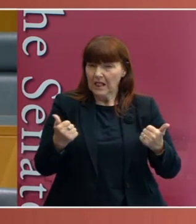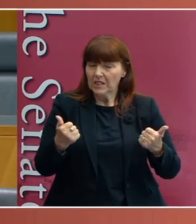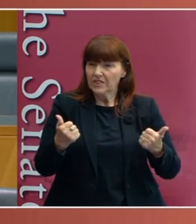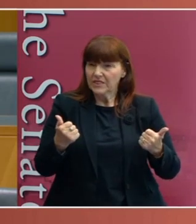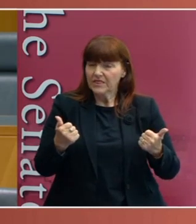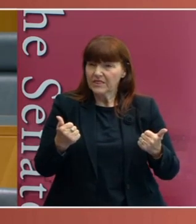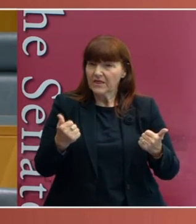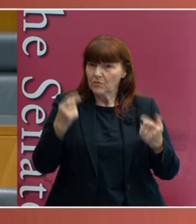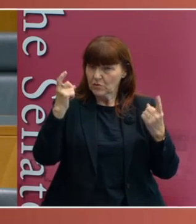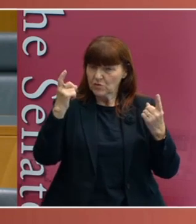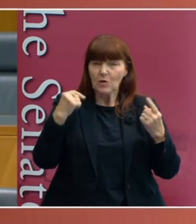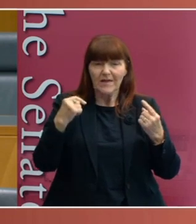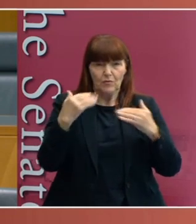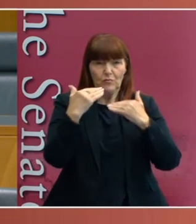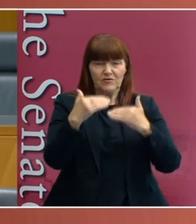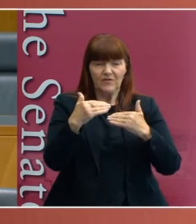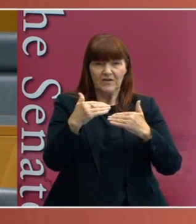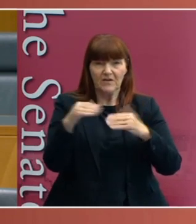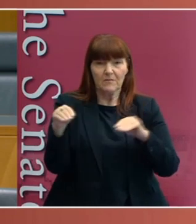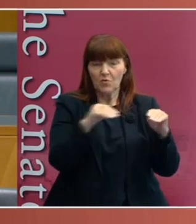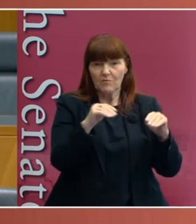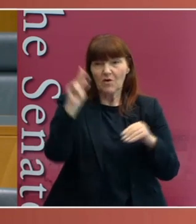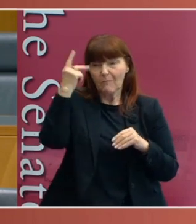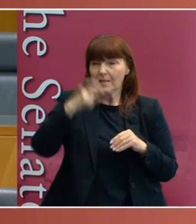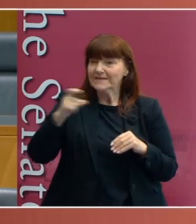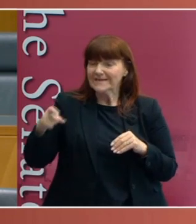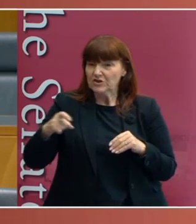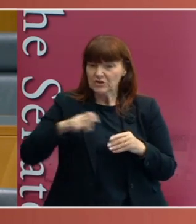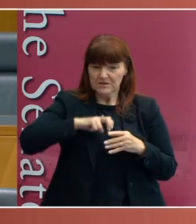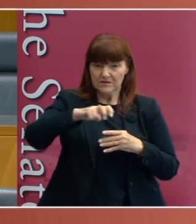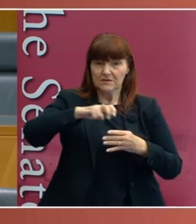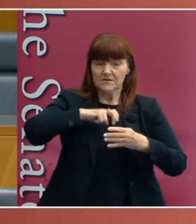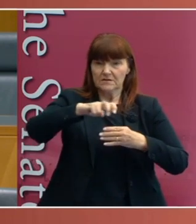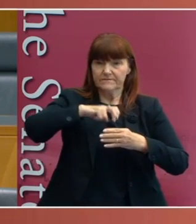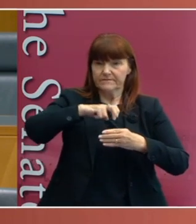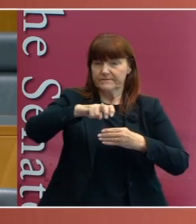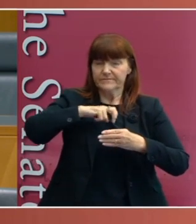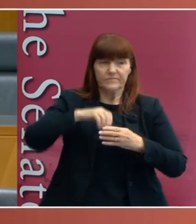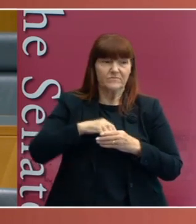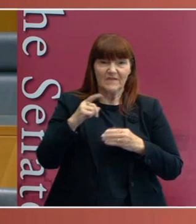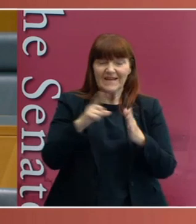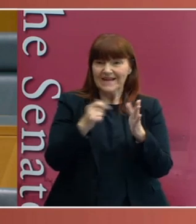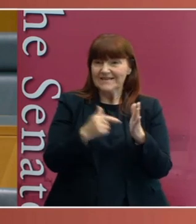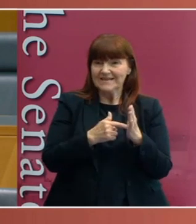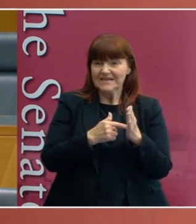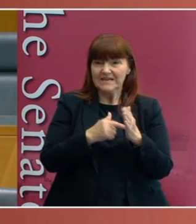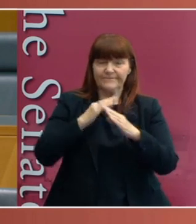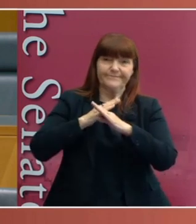that restricted the movement of politicians in and out of the ACT.